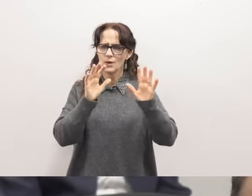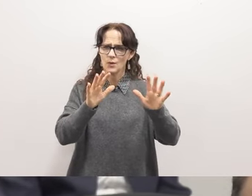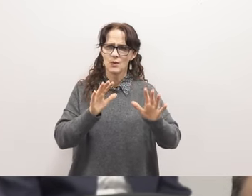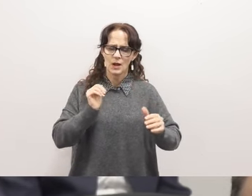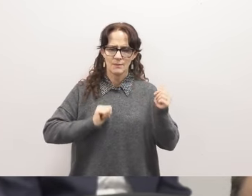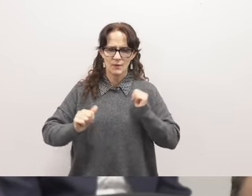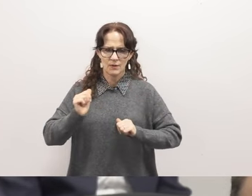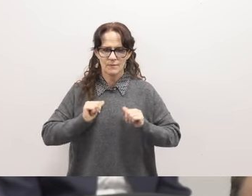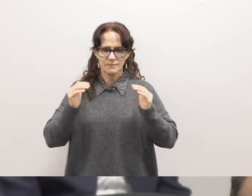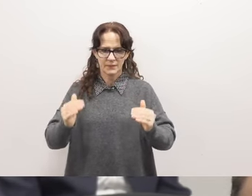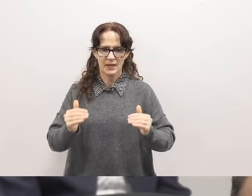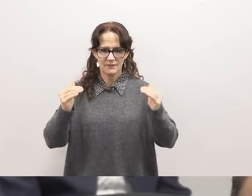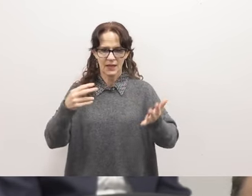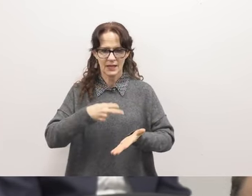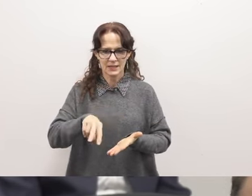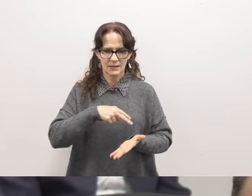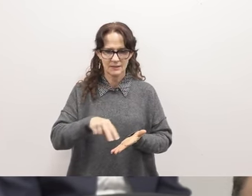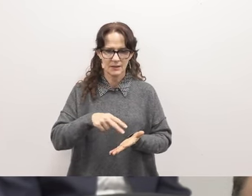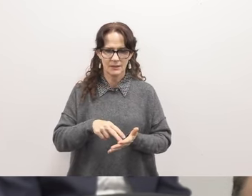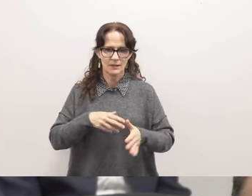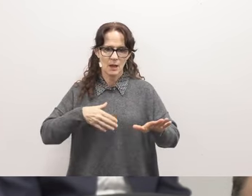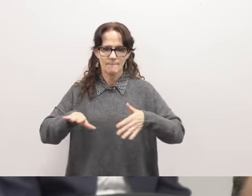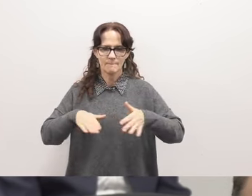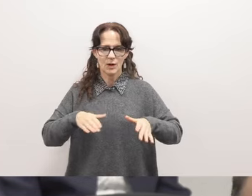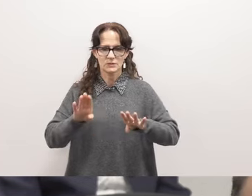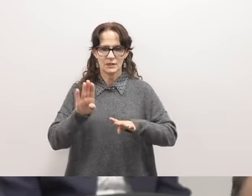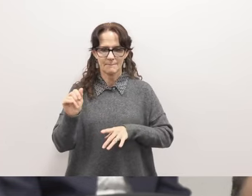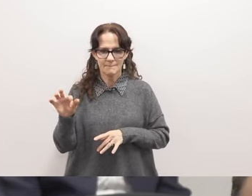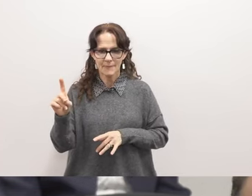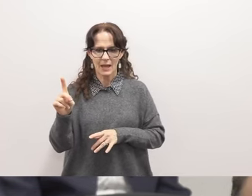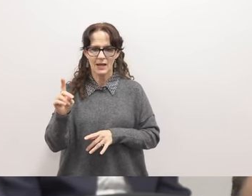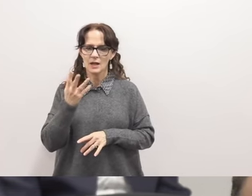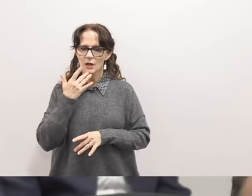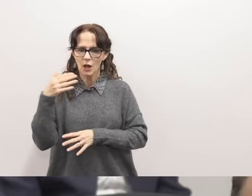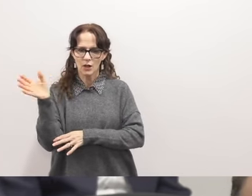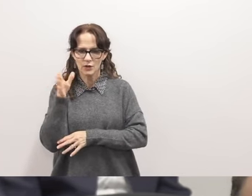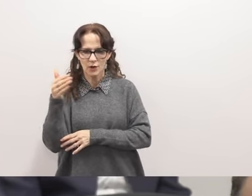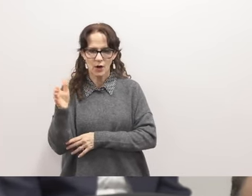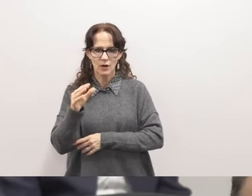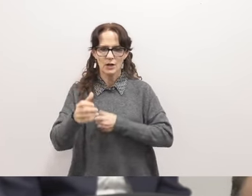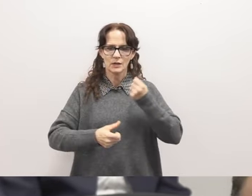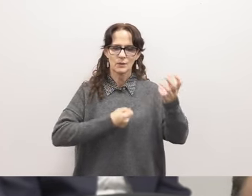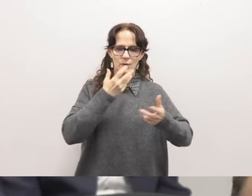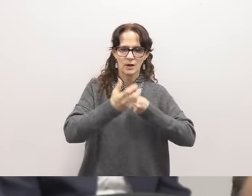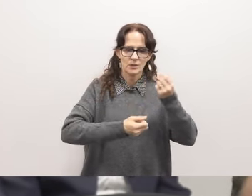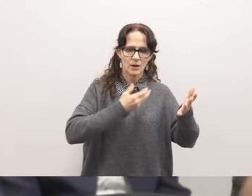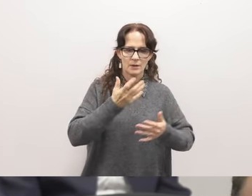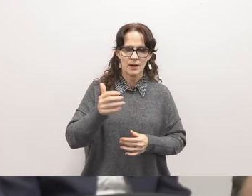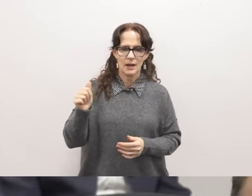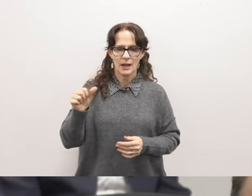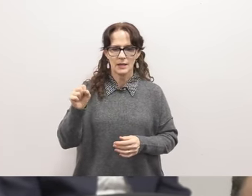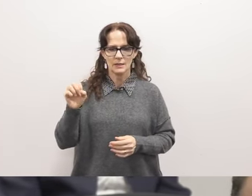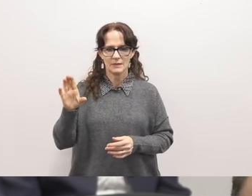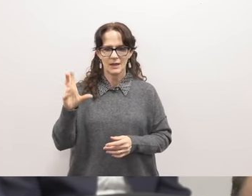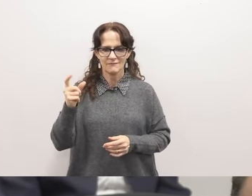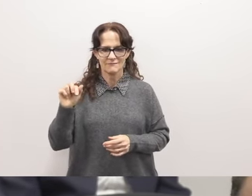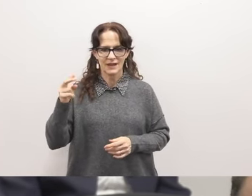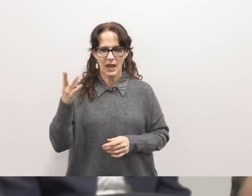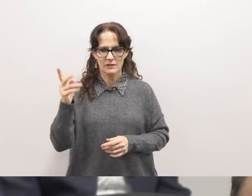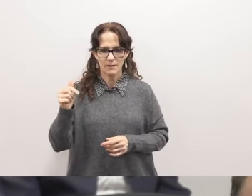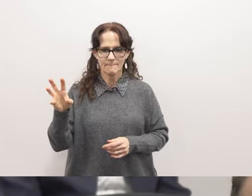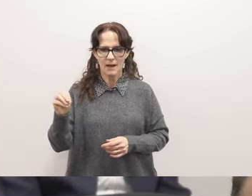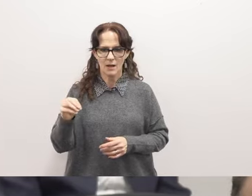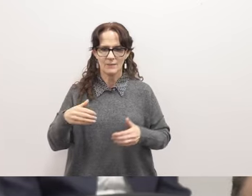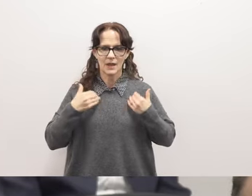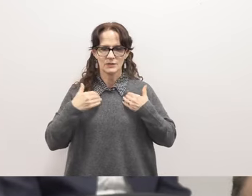by advanced dance marching band color guard chamber choir and asb flash mob and even